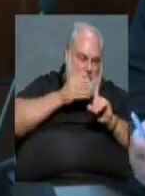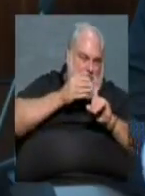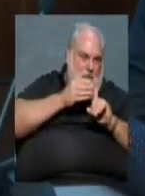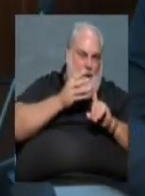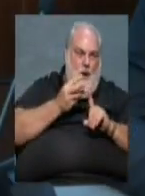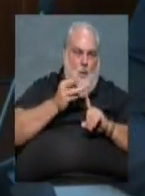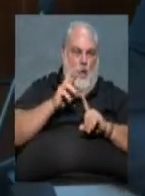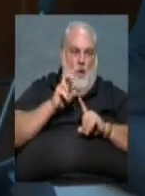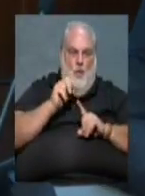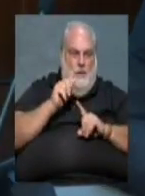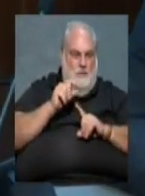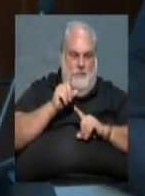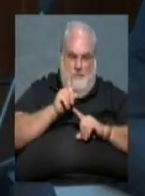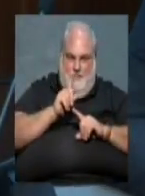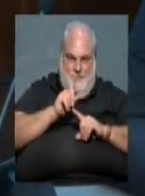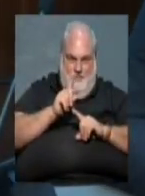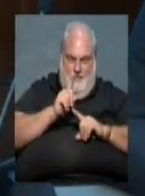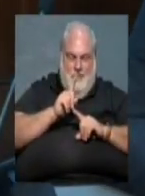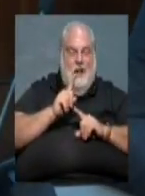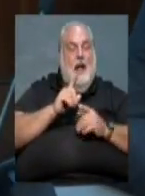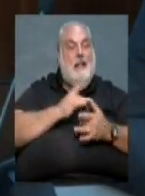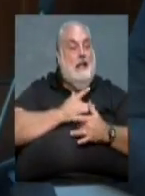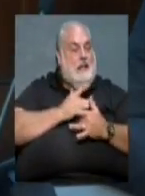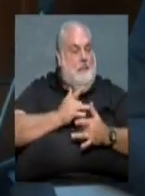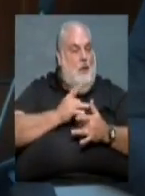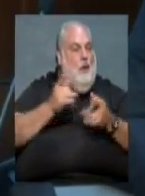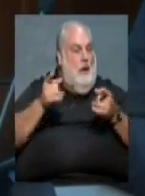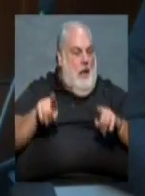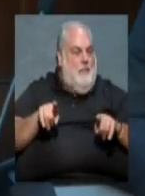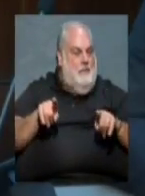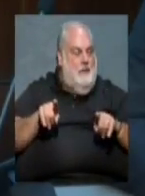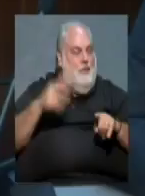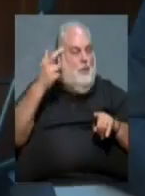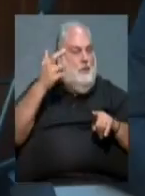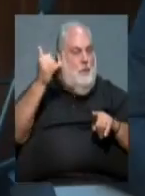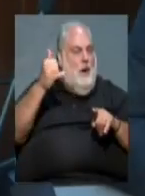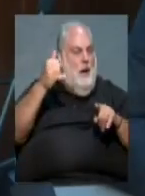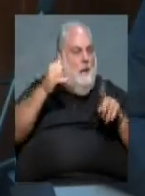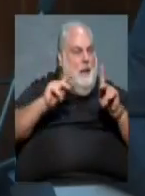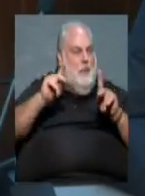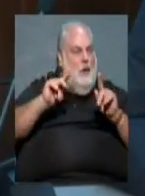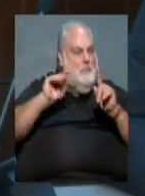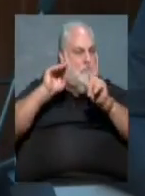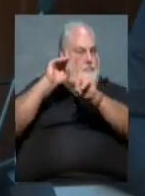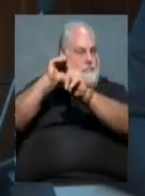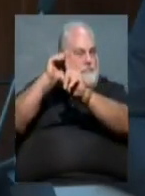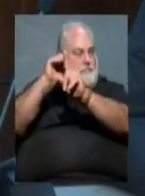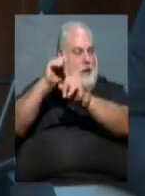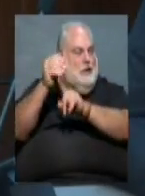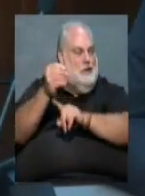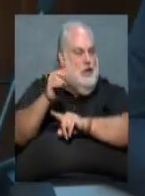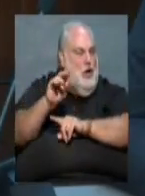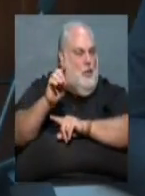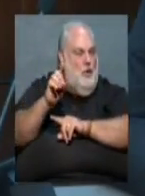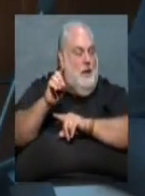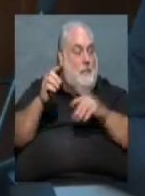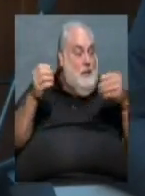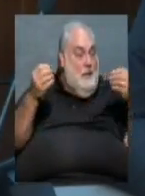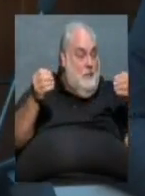warrants. So that's typically what happened, and that's typically why they went there. But, again, the merchants are the ones who determine